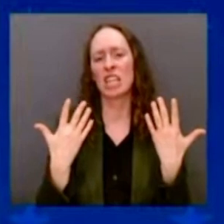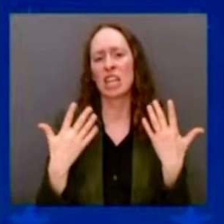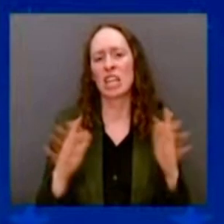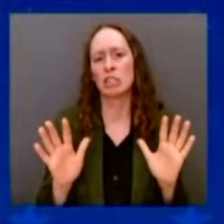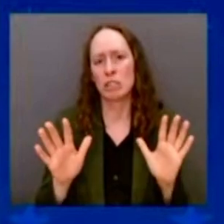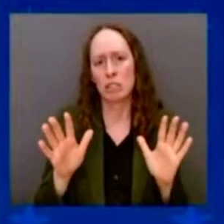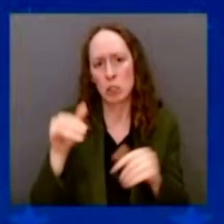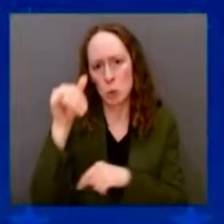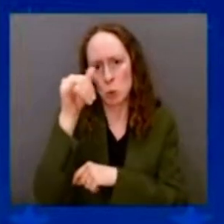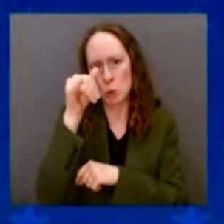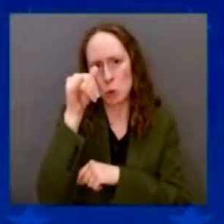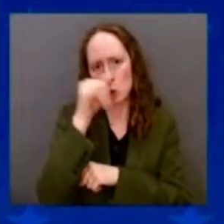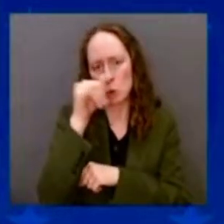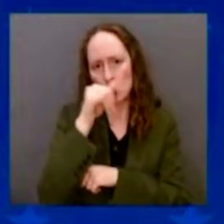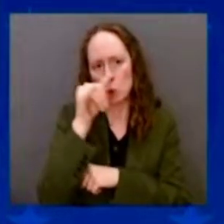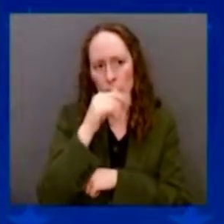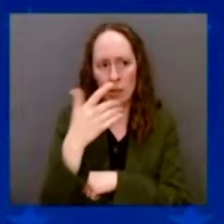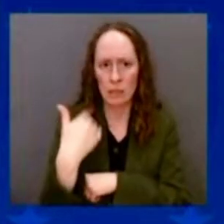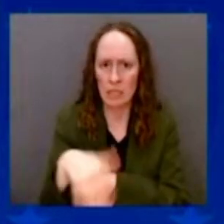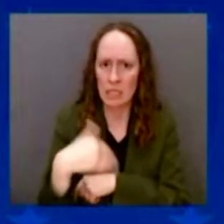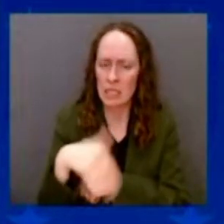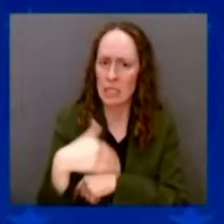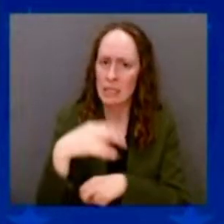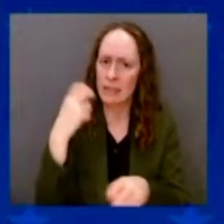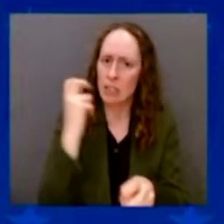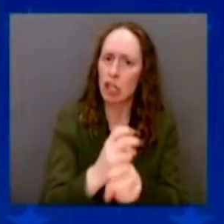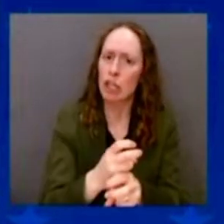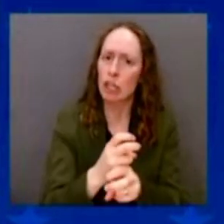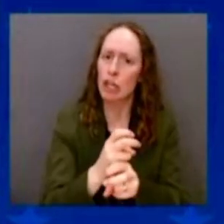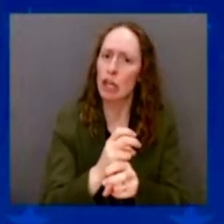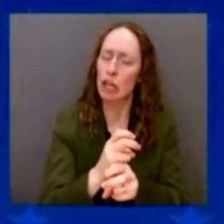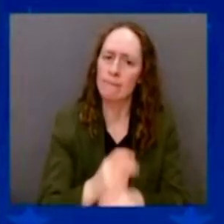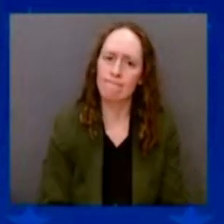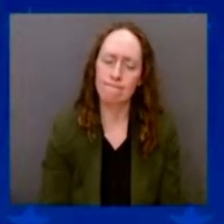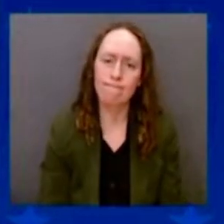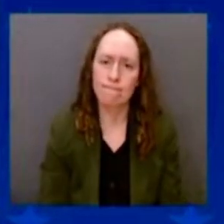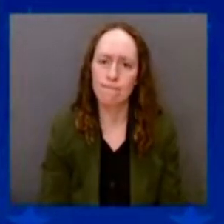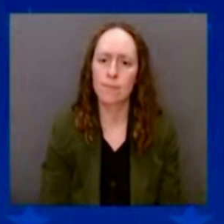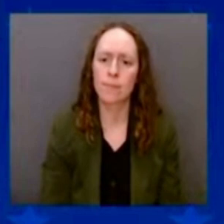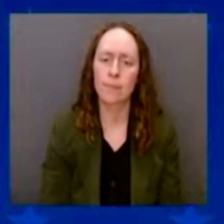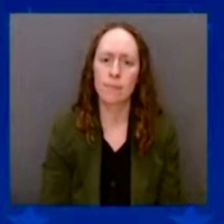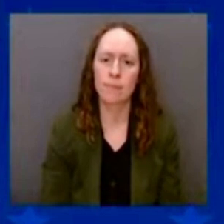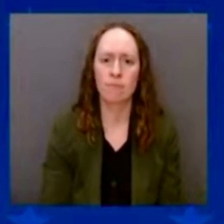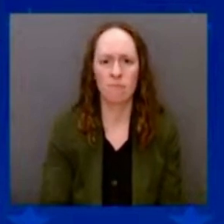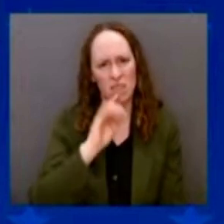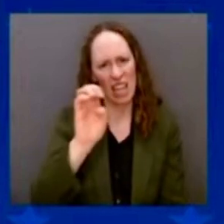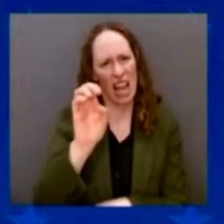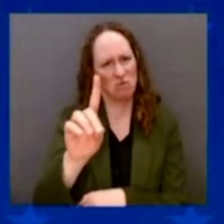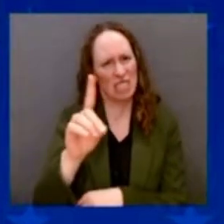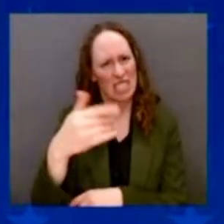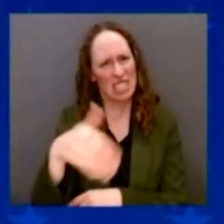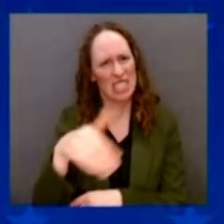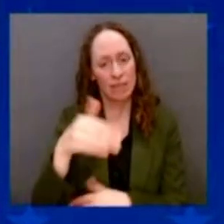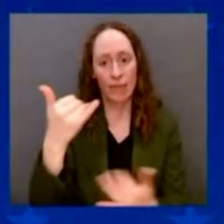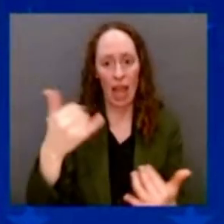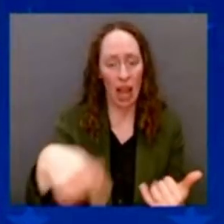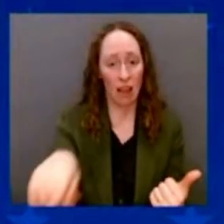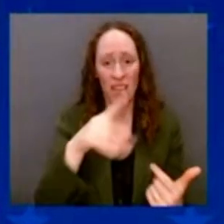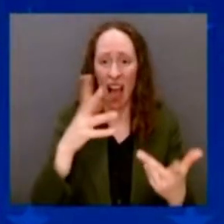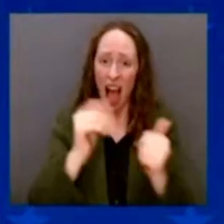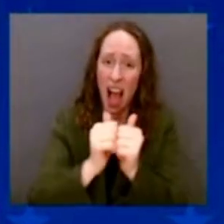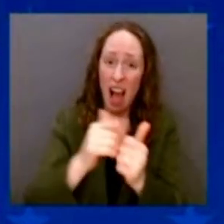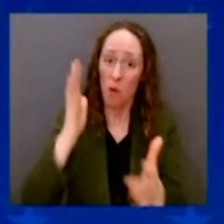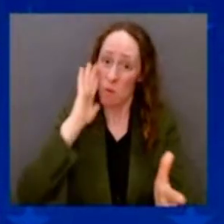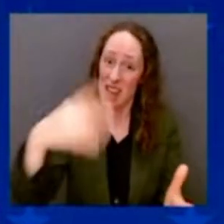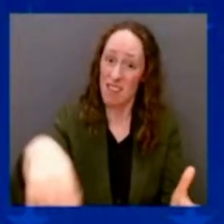is going to succeed, but it's a significantly better opportunity. And the world is getting a hell of a lot more complicated —